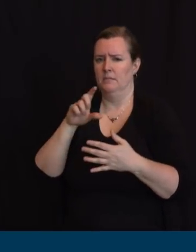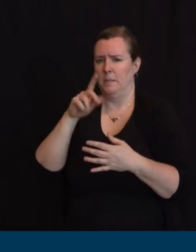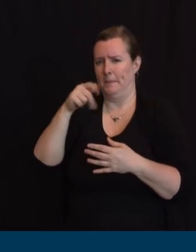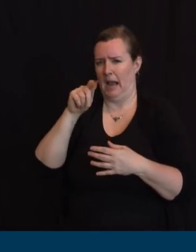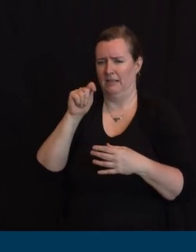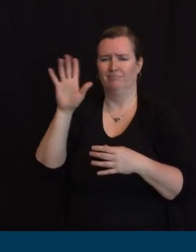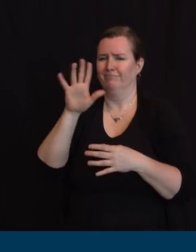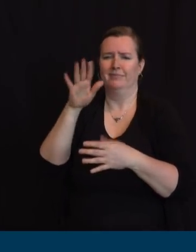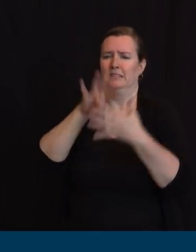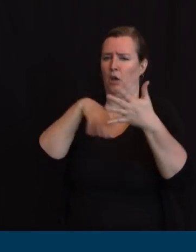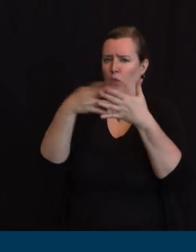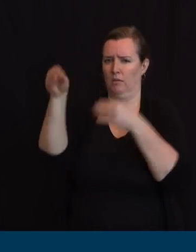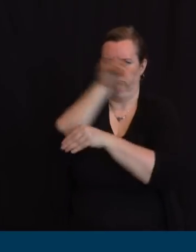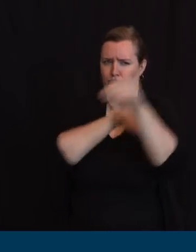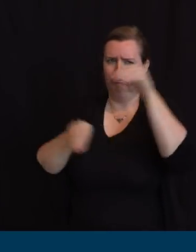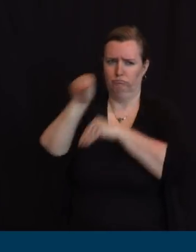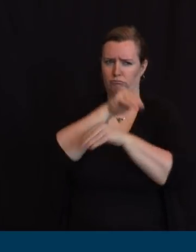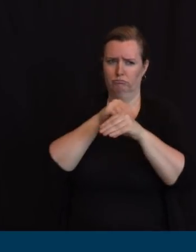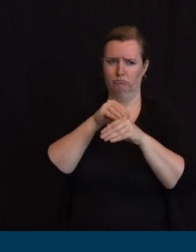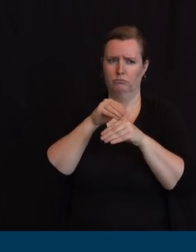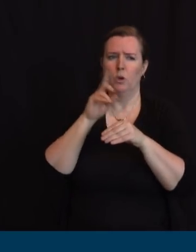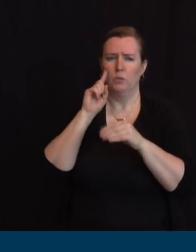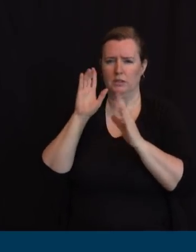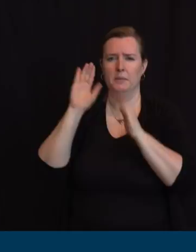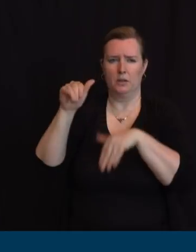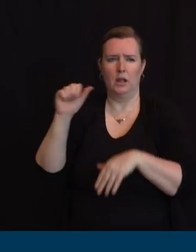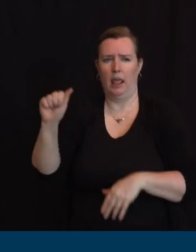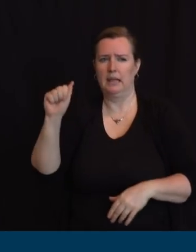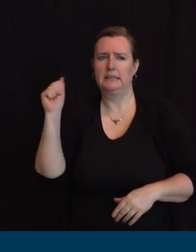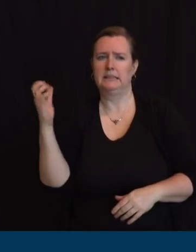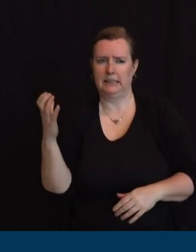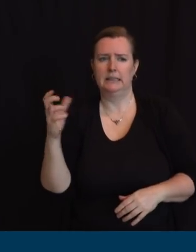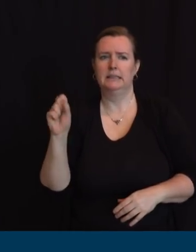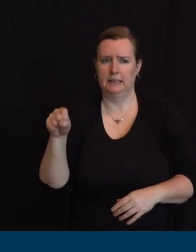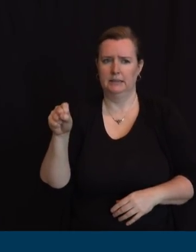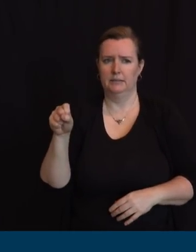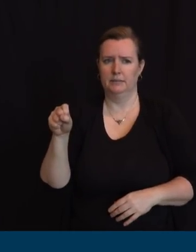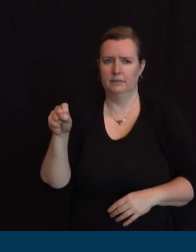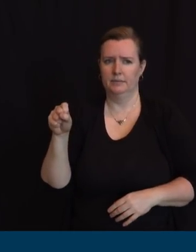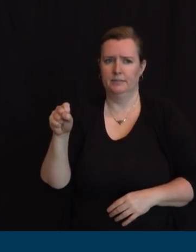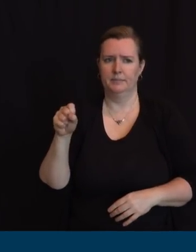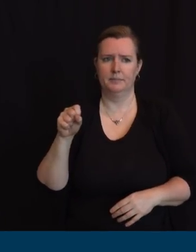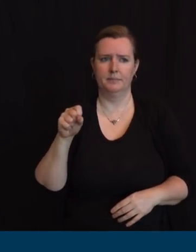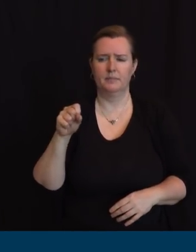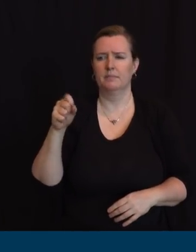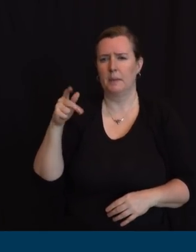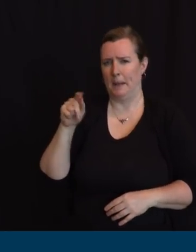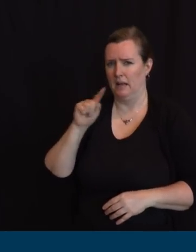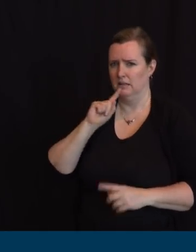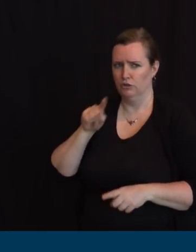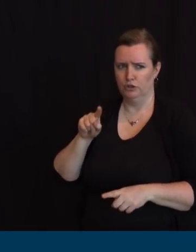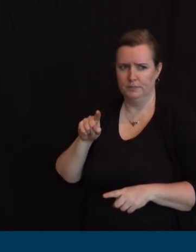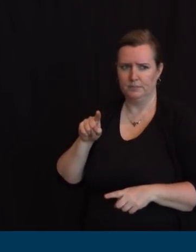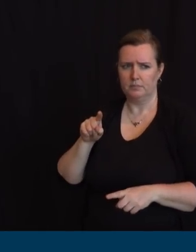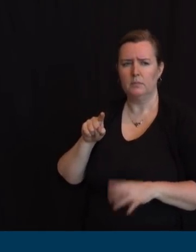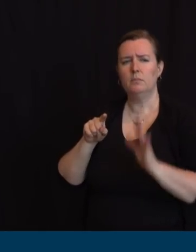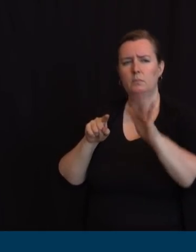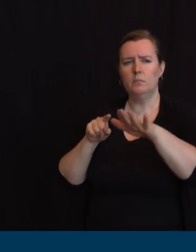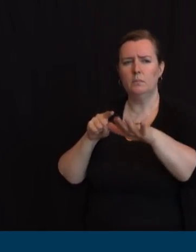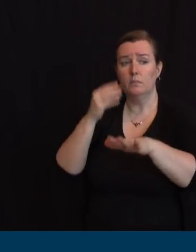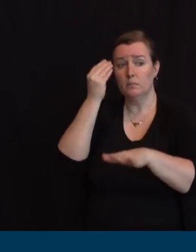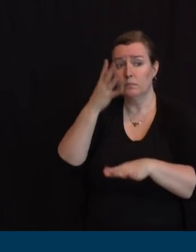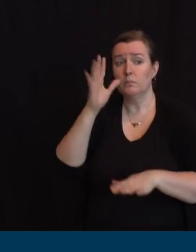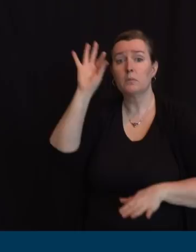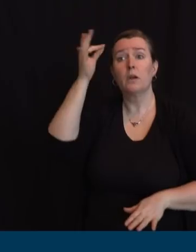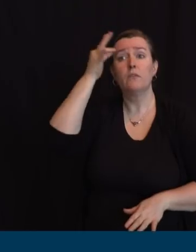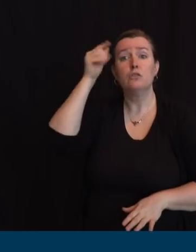terms of when I do we anticipate that staffing basically just so you know the federal government shifted the Atlantic City medical core